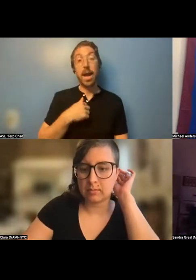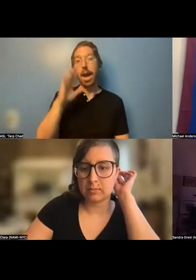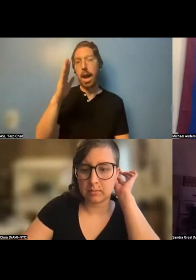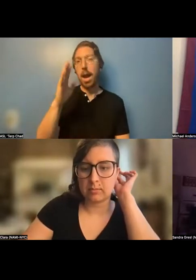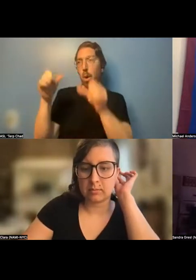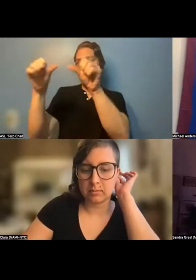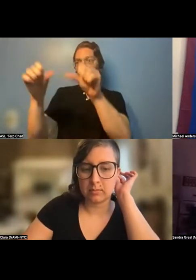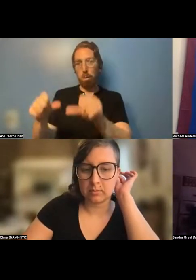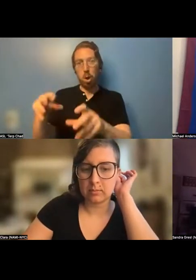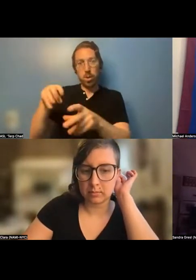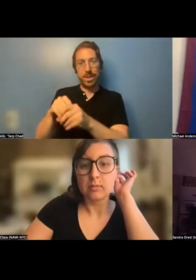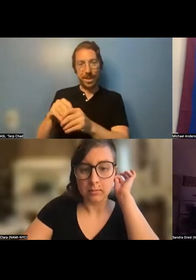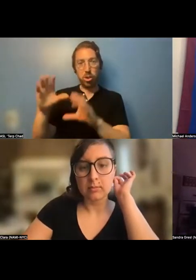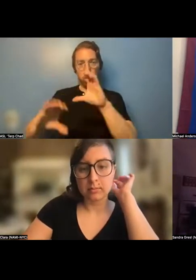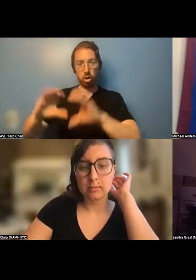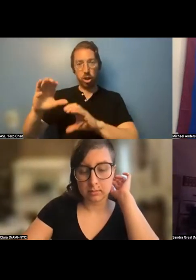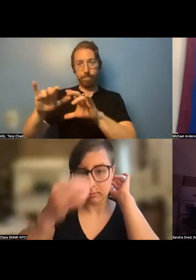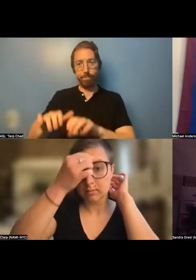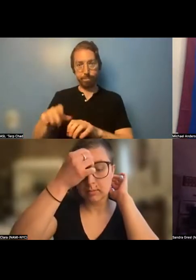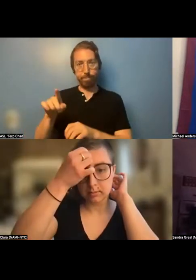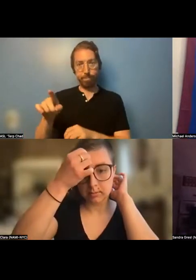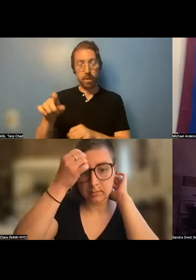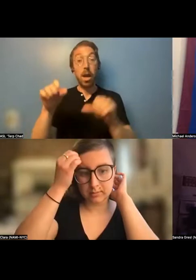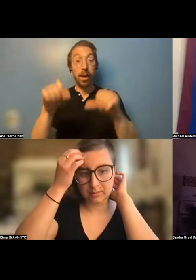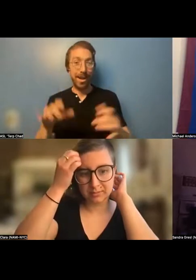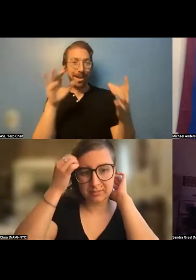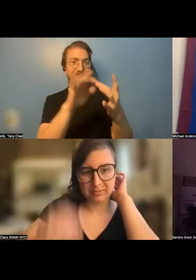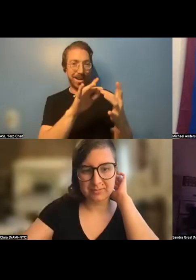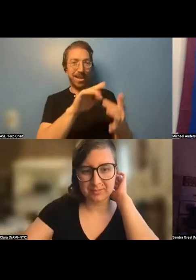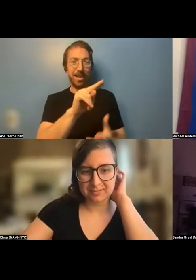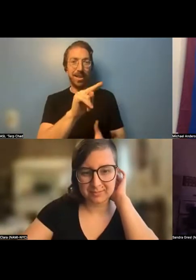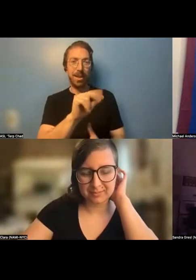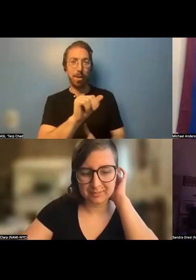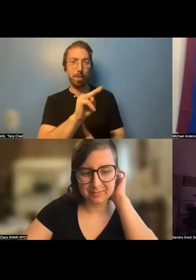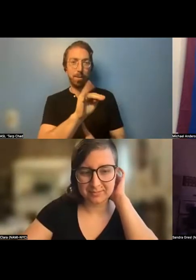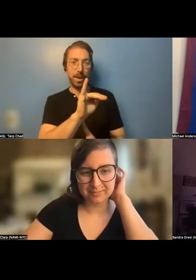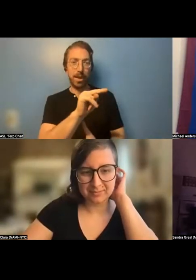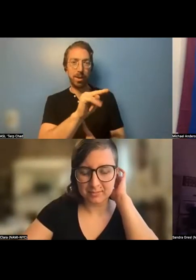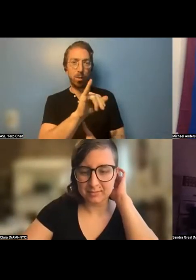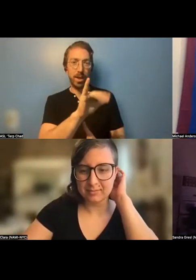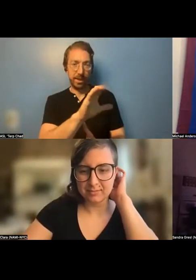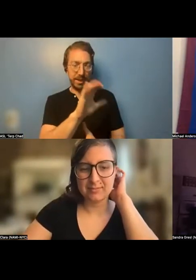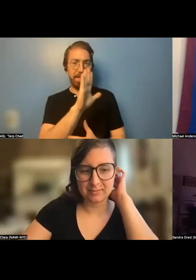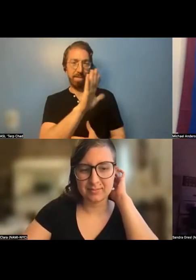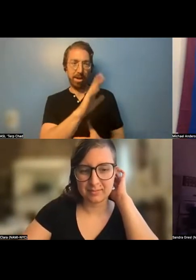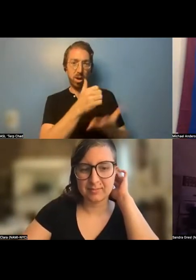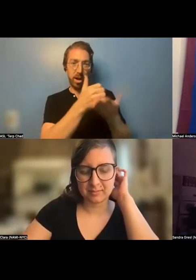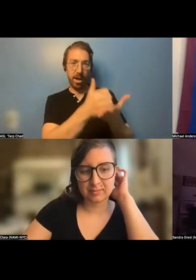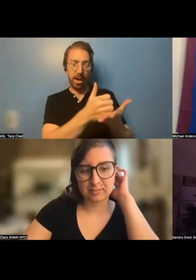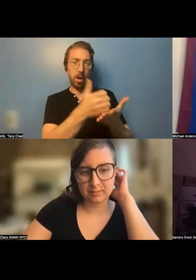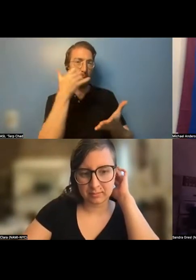contact NAMI NYC's helpline to get referrals to other legal services organizations like